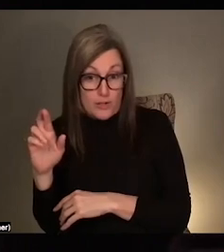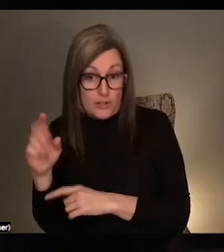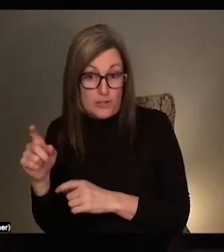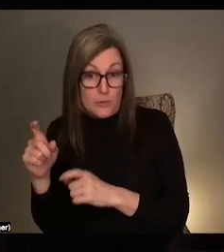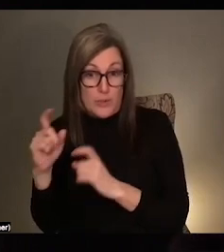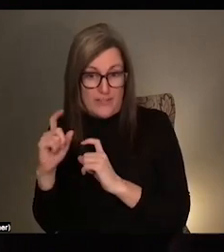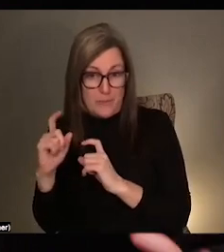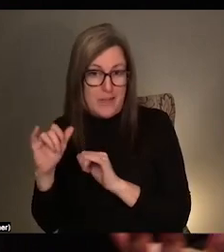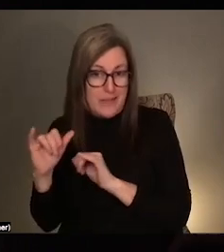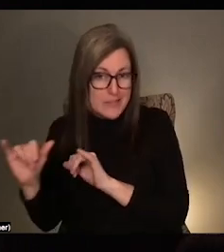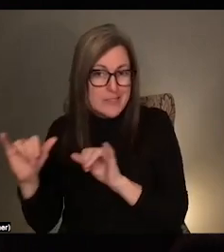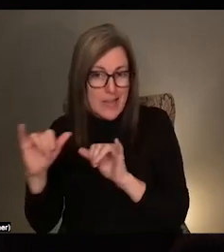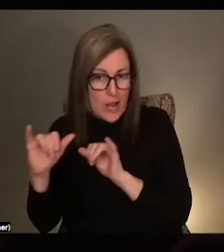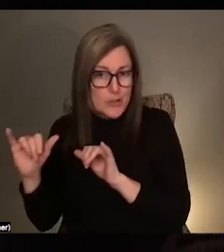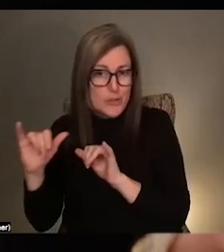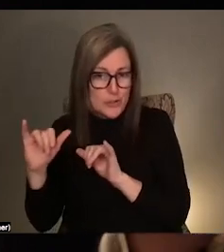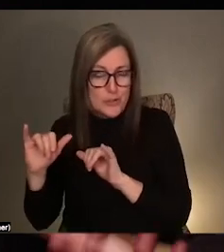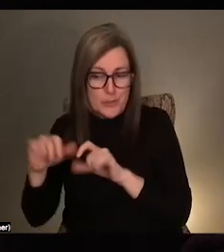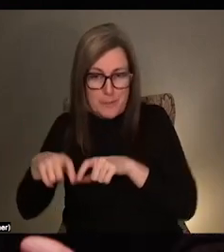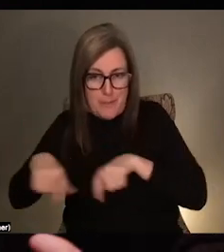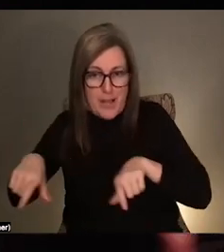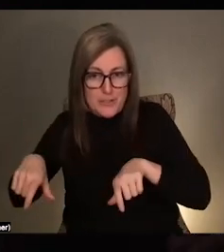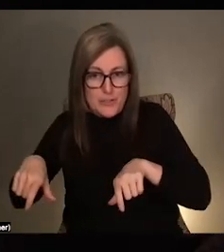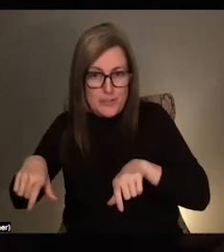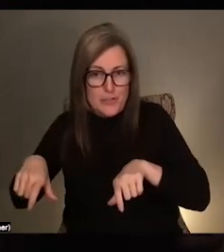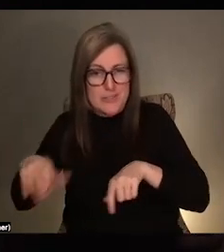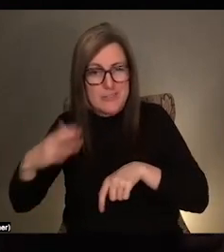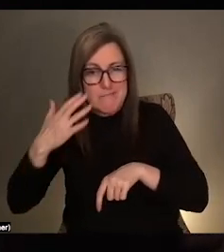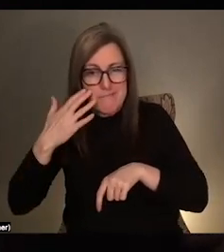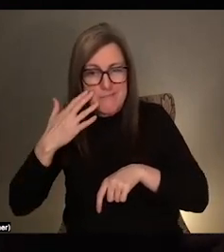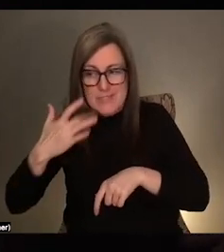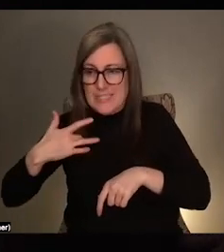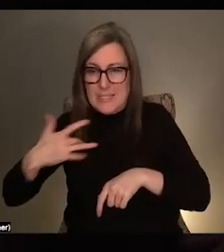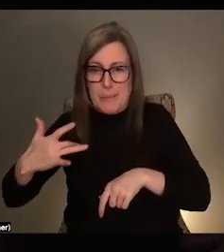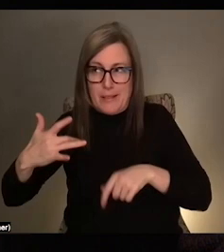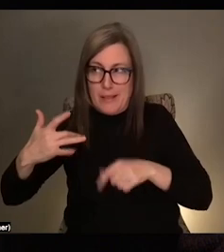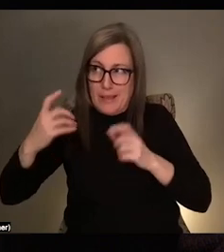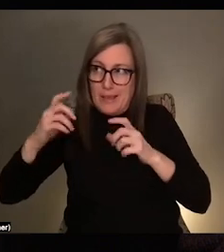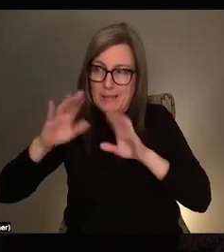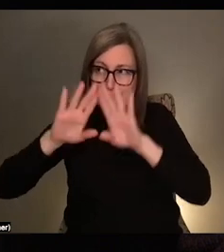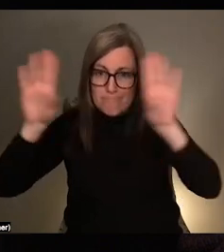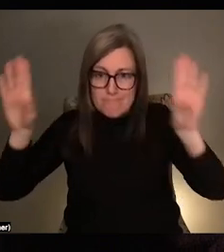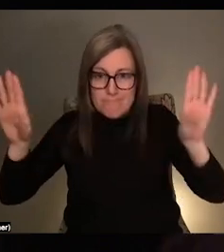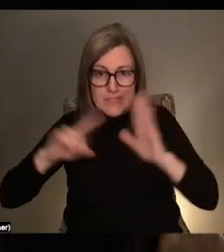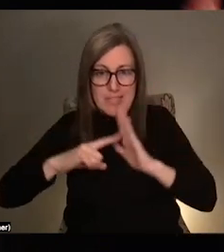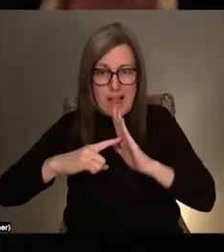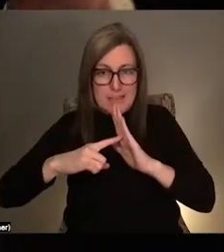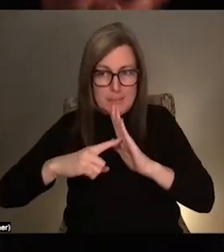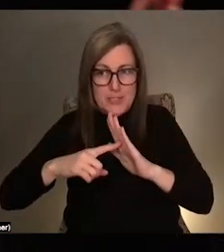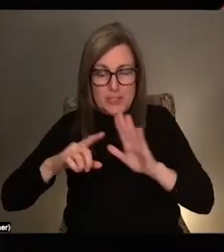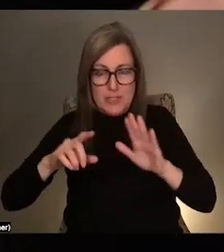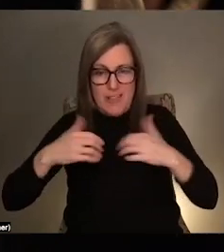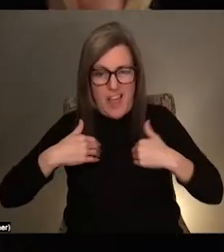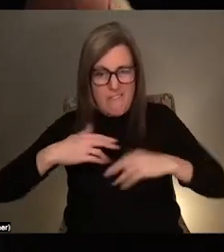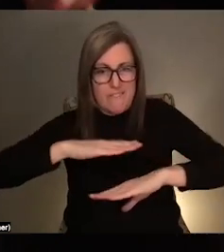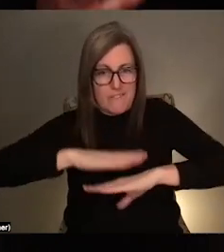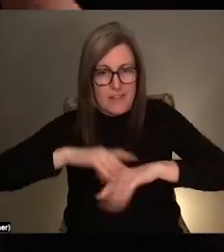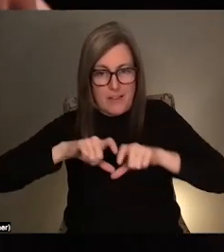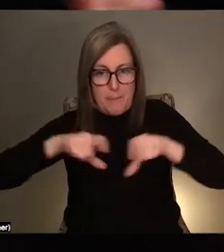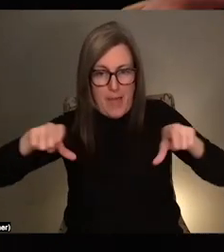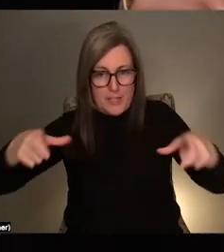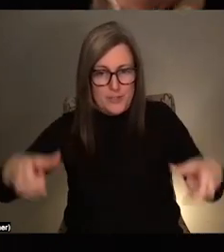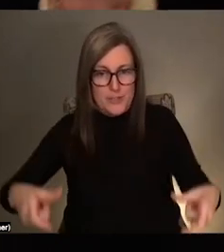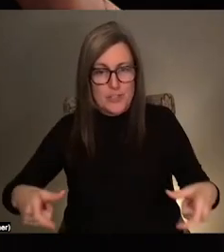standard gallery benches, the ones that you might find in the middle of an exhibition or, you know, with, you know, two dimensional